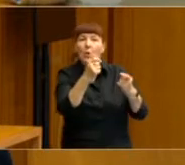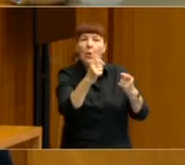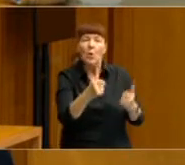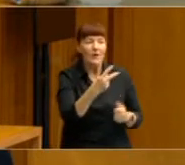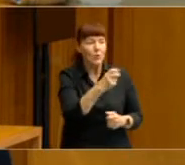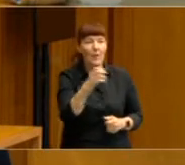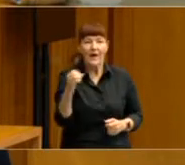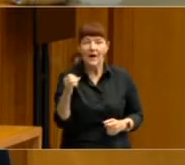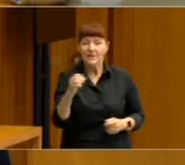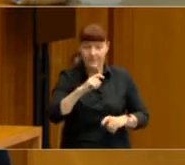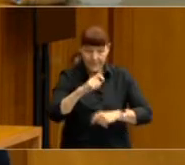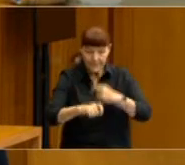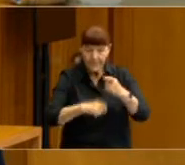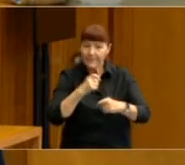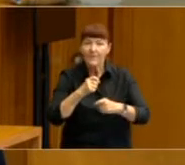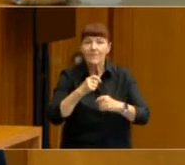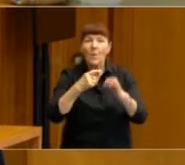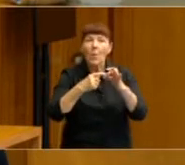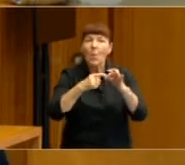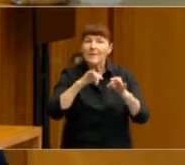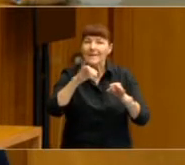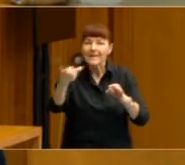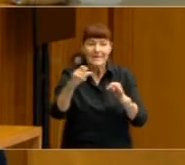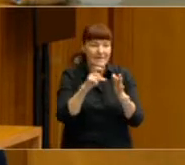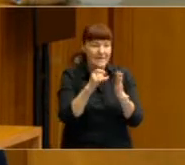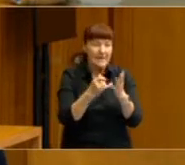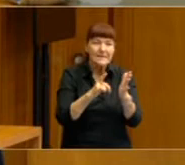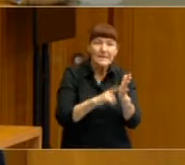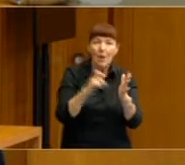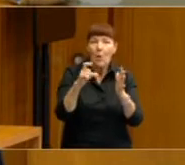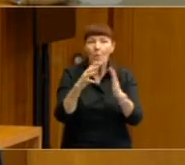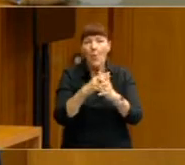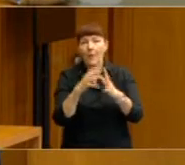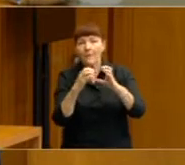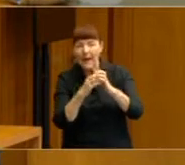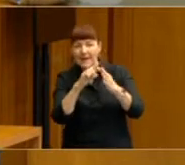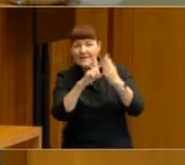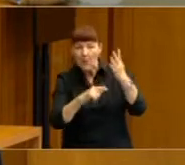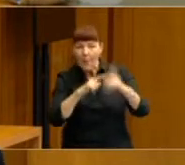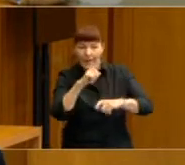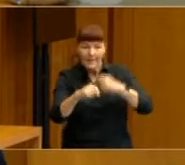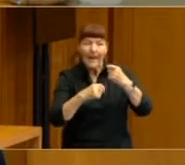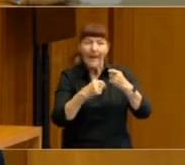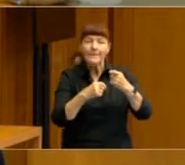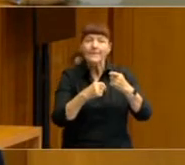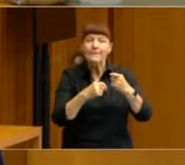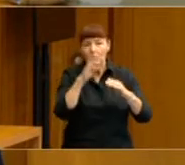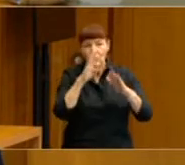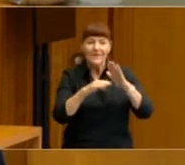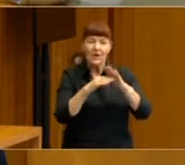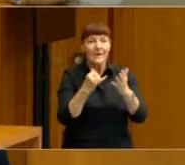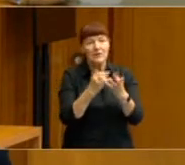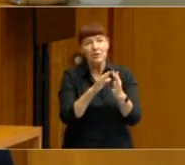the privatisation of Qantas, CSL, Commonwealth Bank and so on. And there was also quite a significant decline